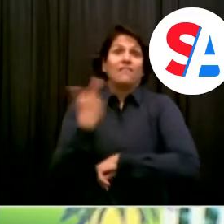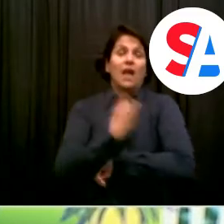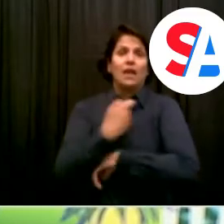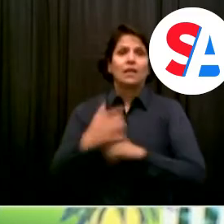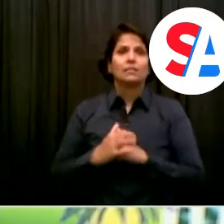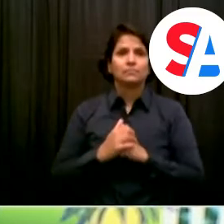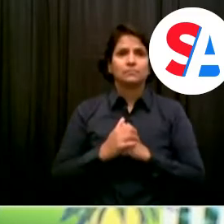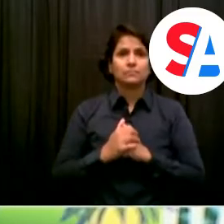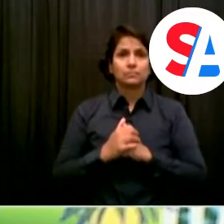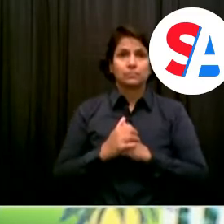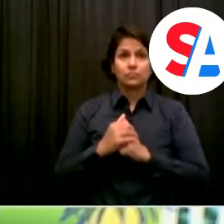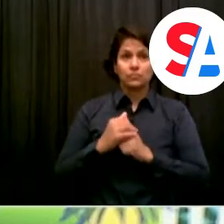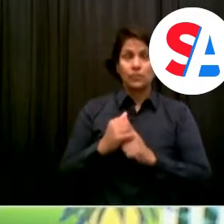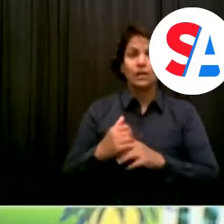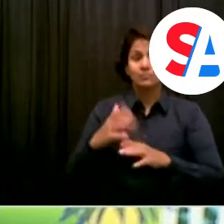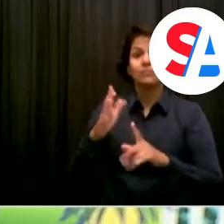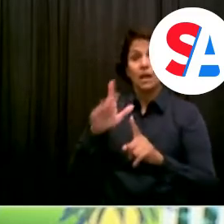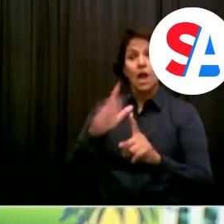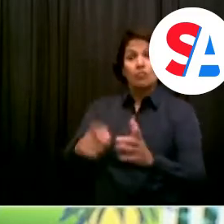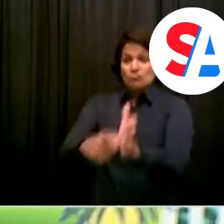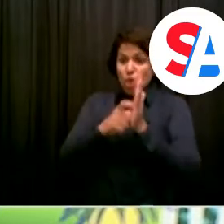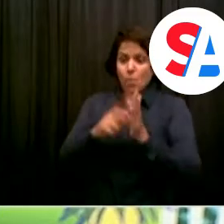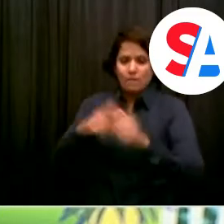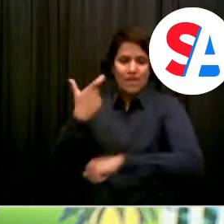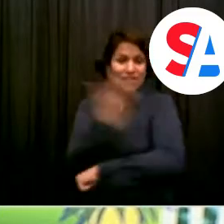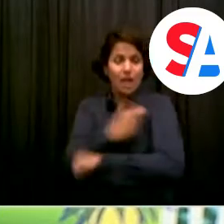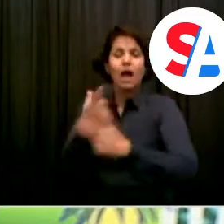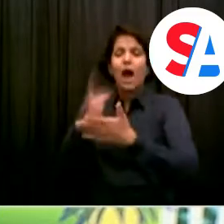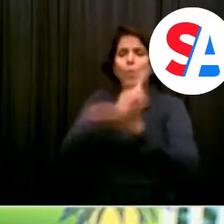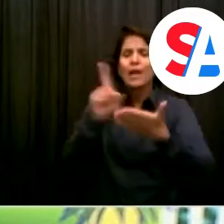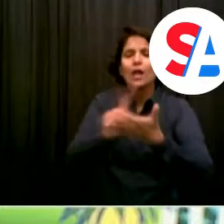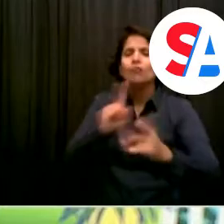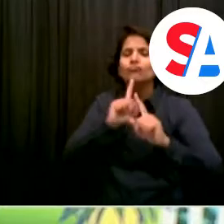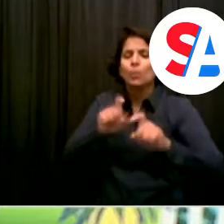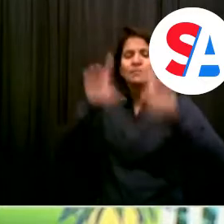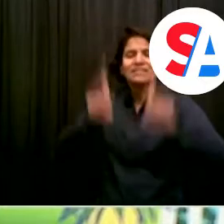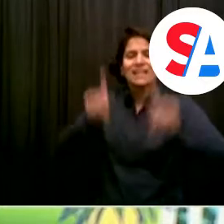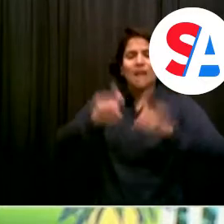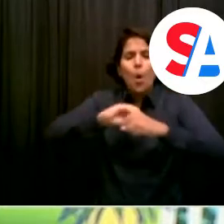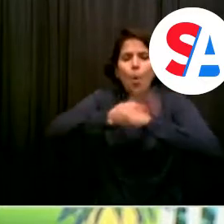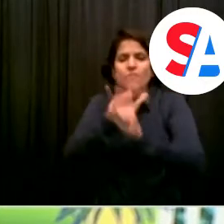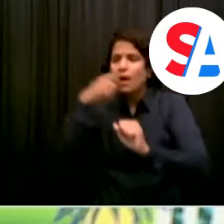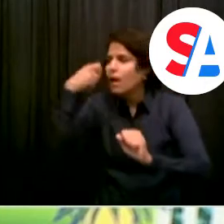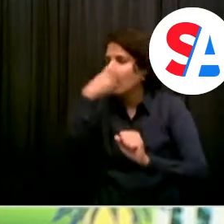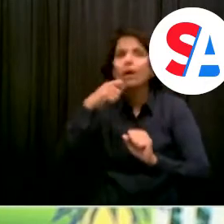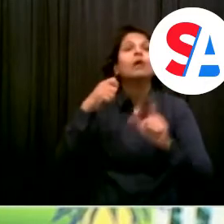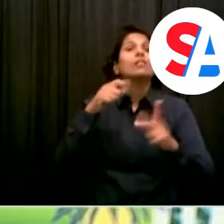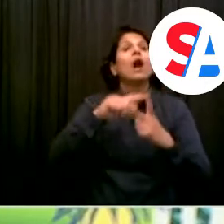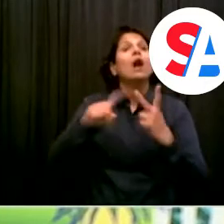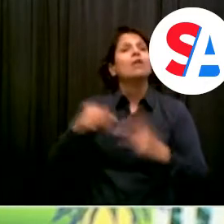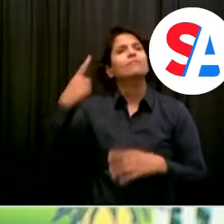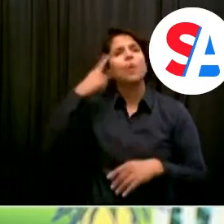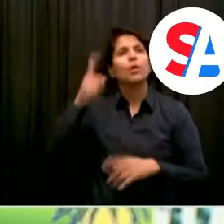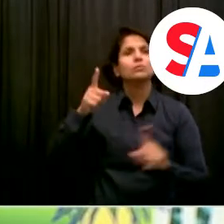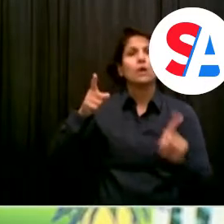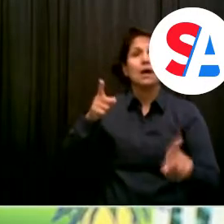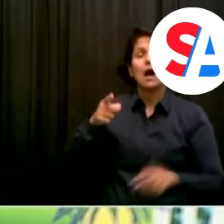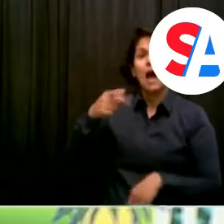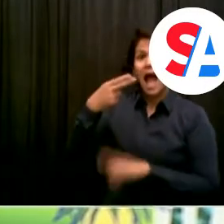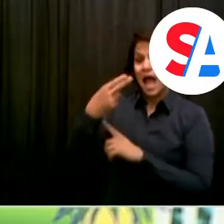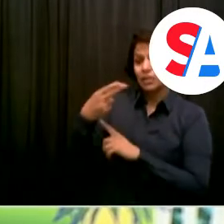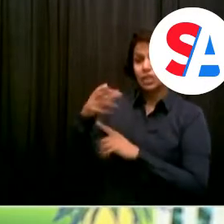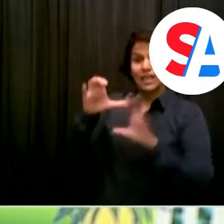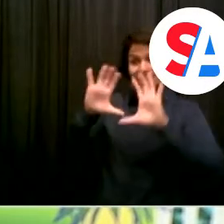week. And I said last week this was only a beginning and we would be climbing up the ladder. More mandates to come. Well, today